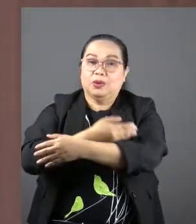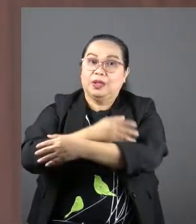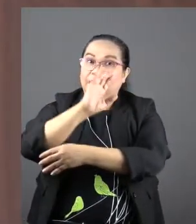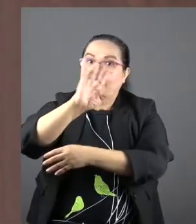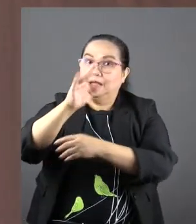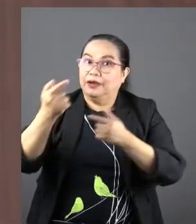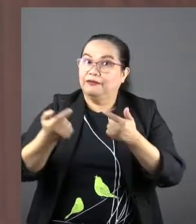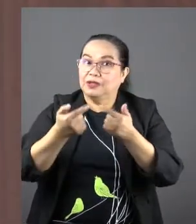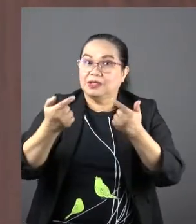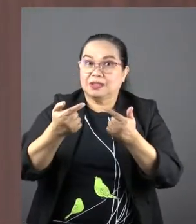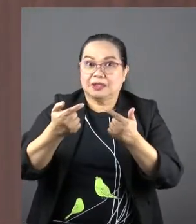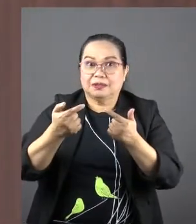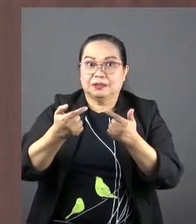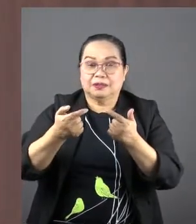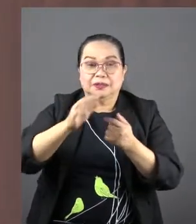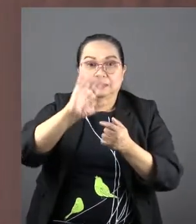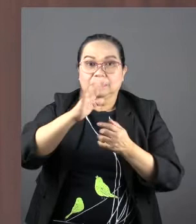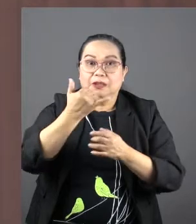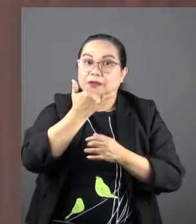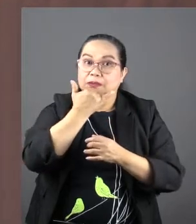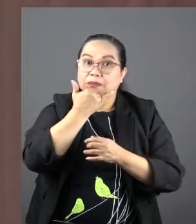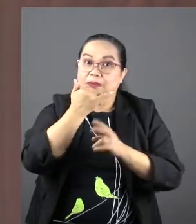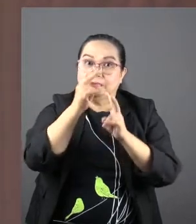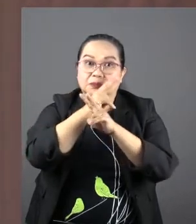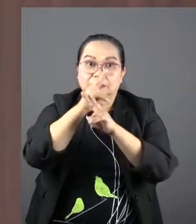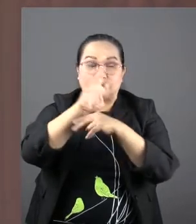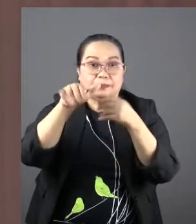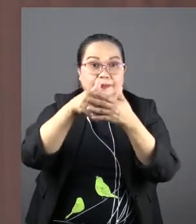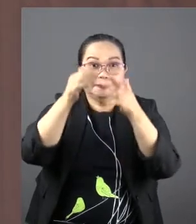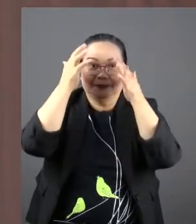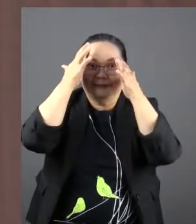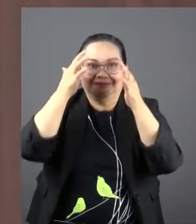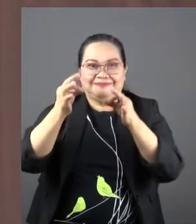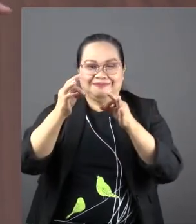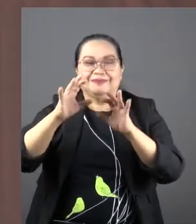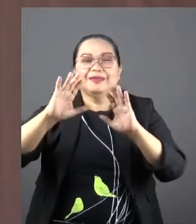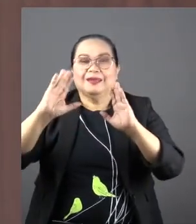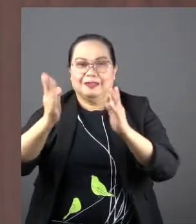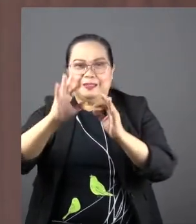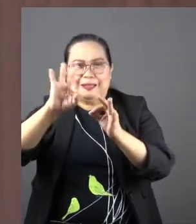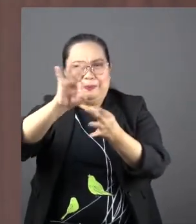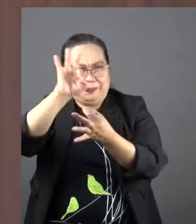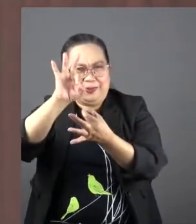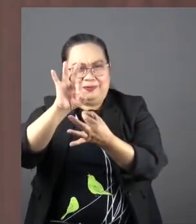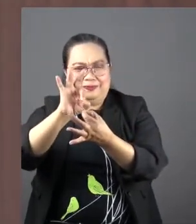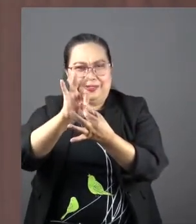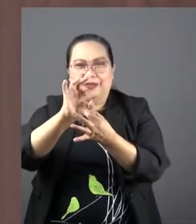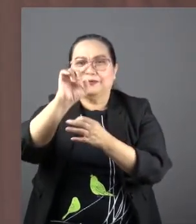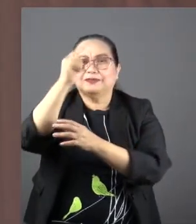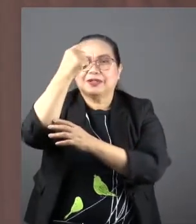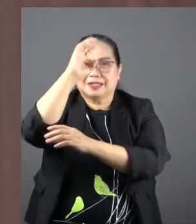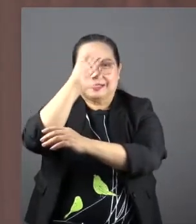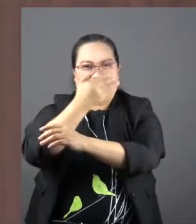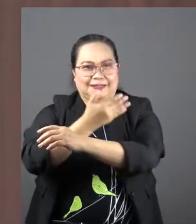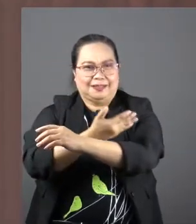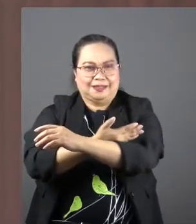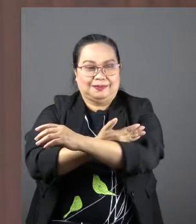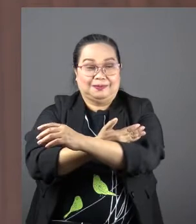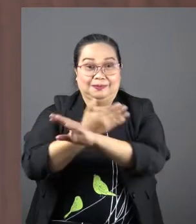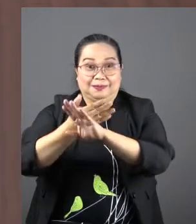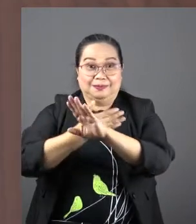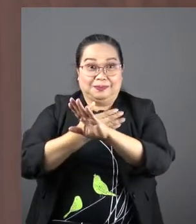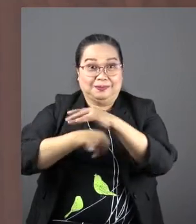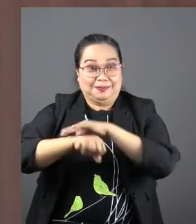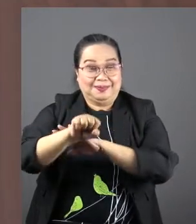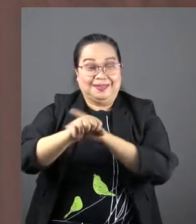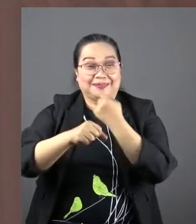imagine that? He never makes mistakes in all his decisions. He's just perfect. He's your eldest. And before he was born, there was